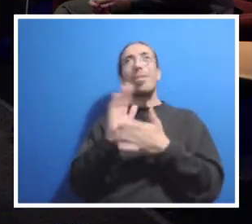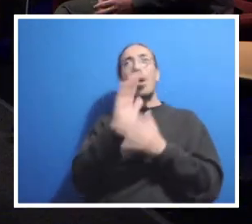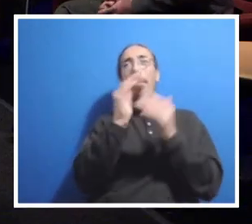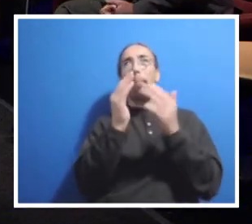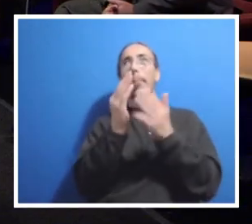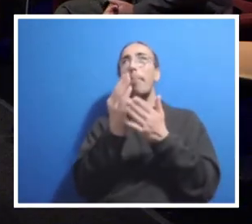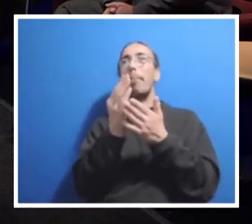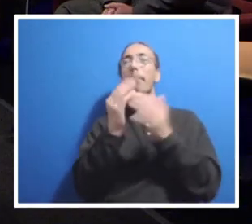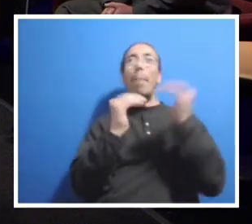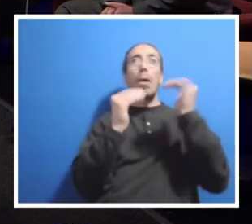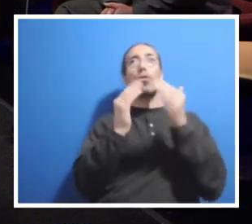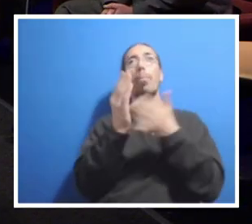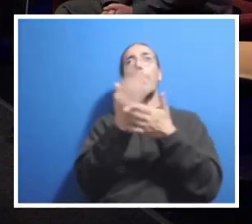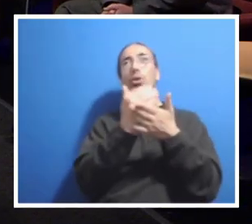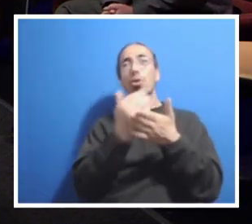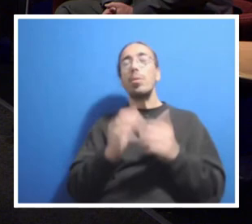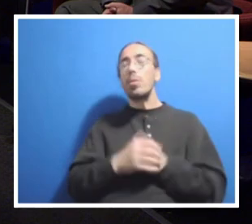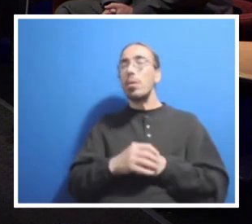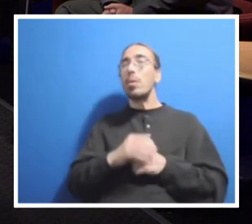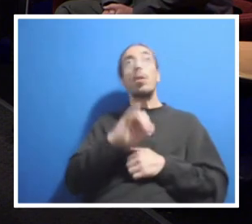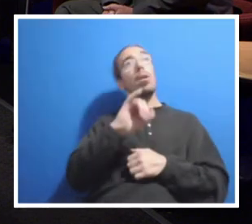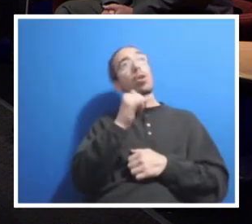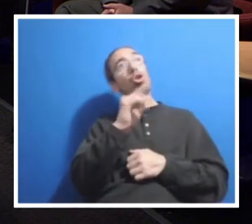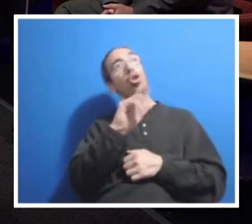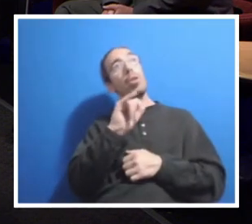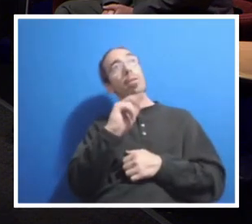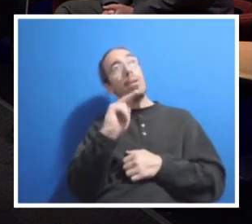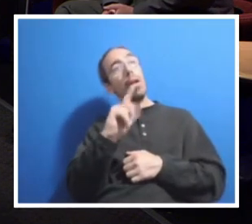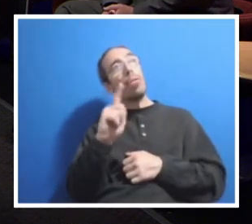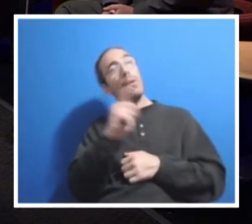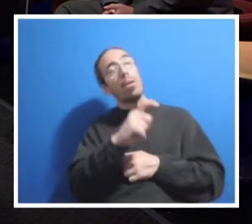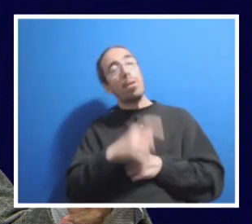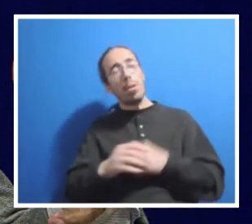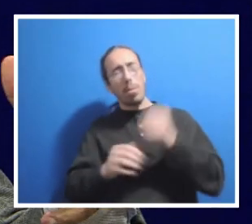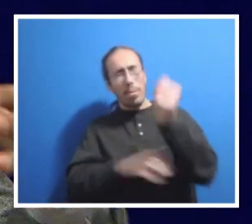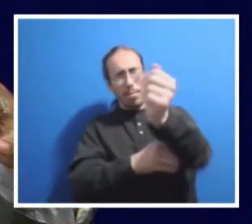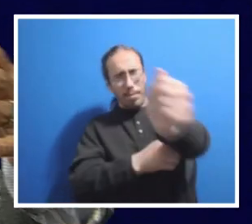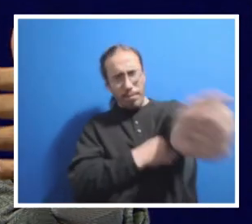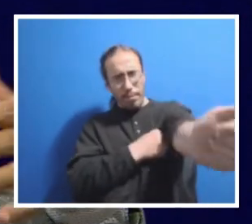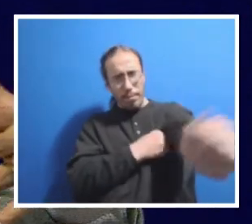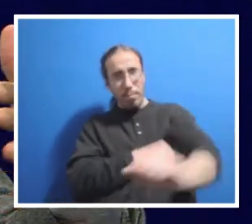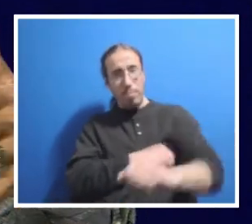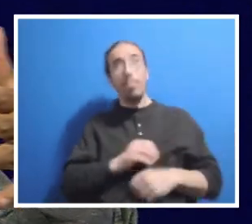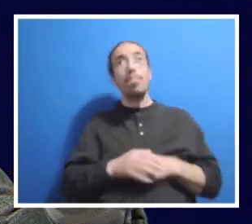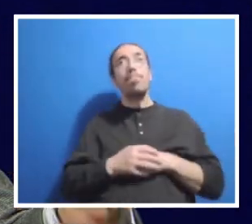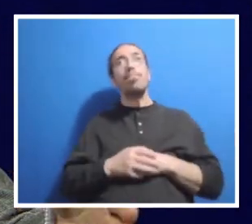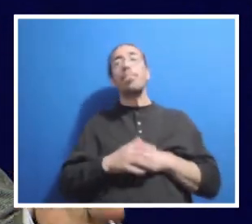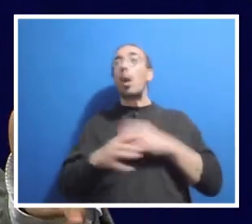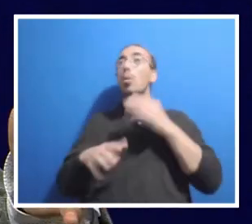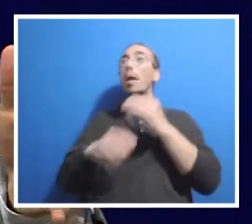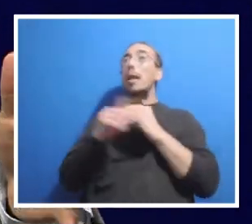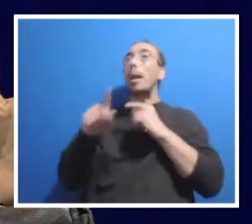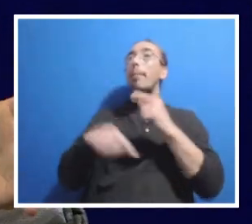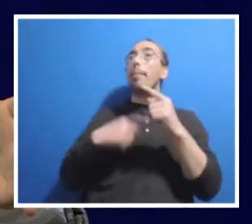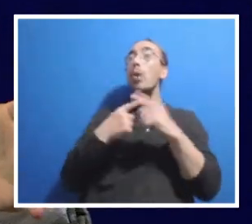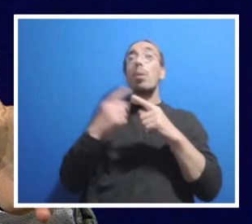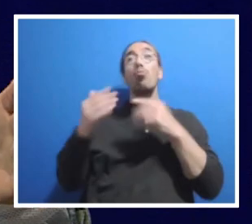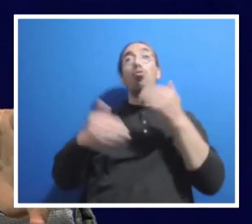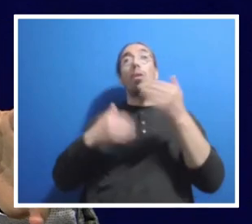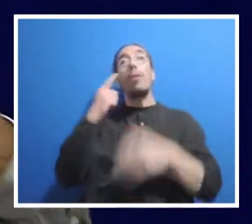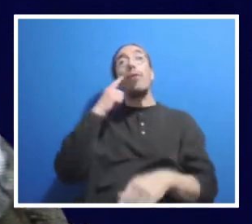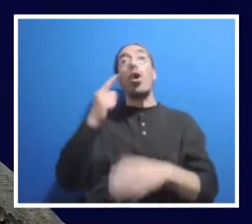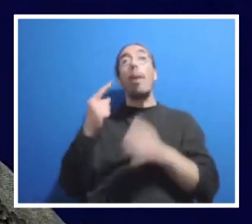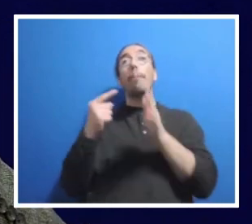Justin, I think you have something you'd like to add? Sure. Excuse me. I'd like to just add a bit to what Sarah just said about the process for building the budget